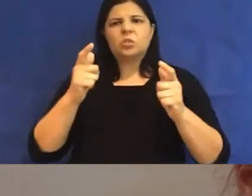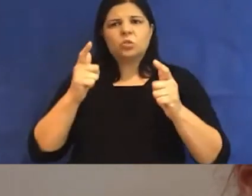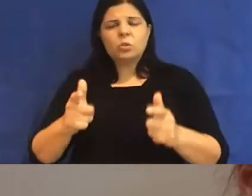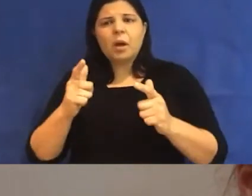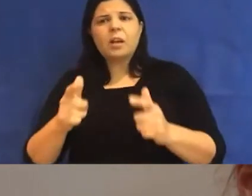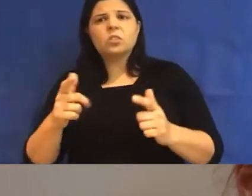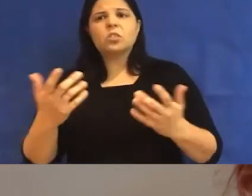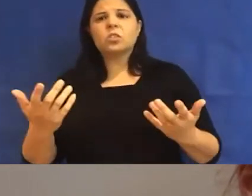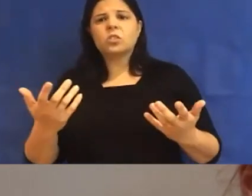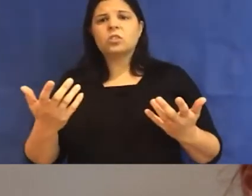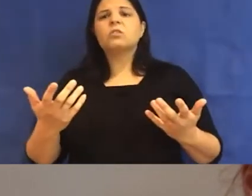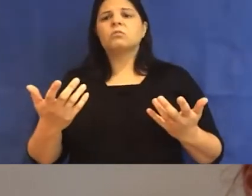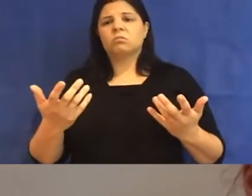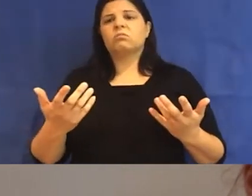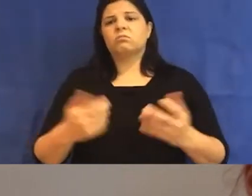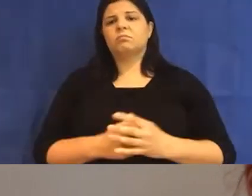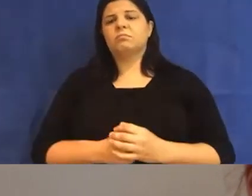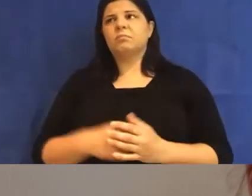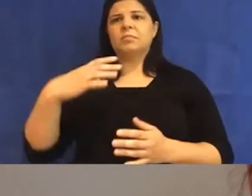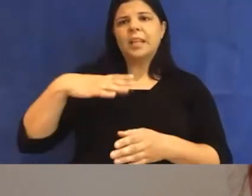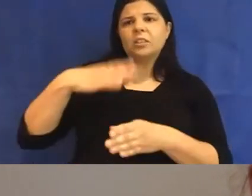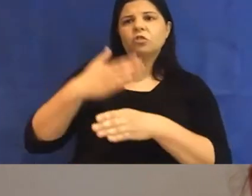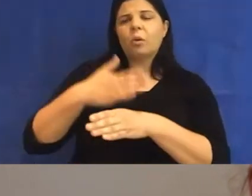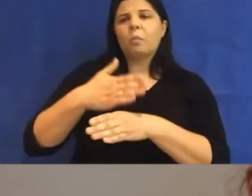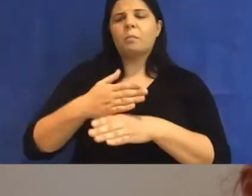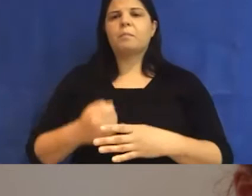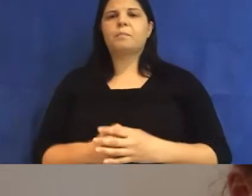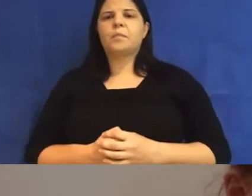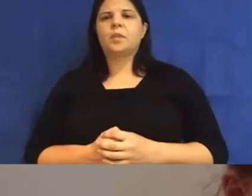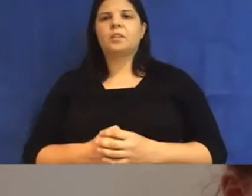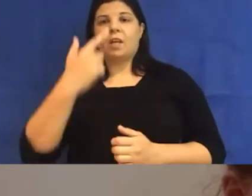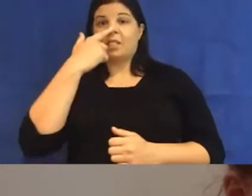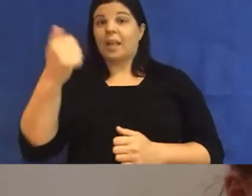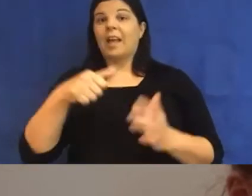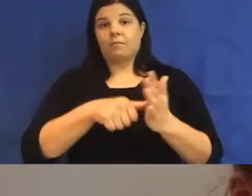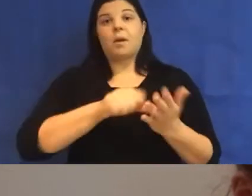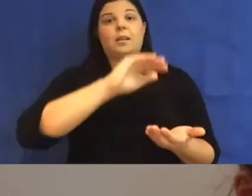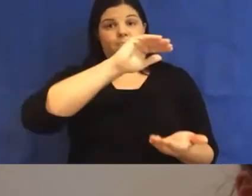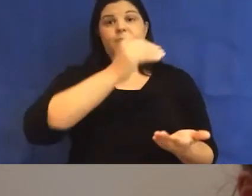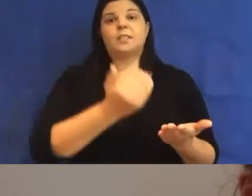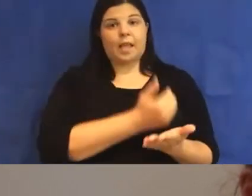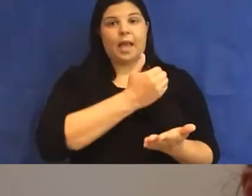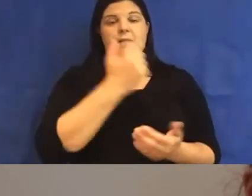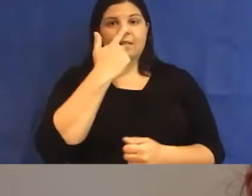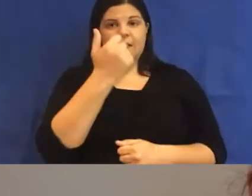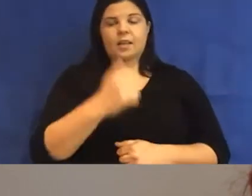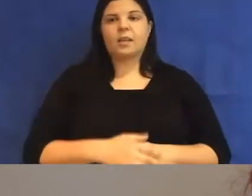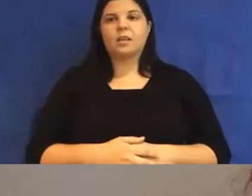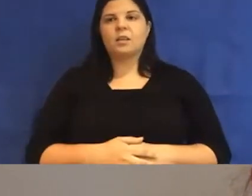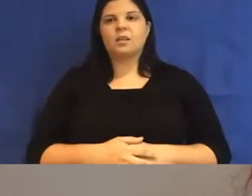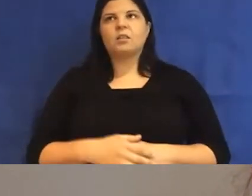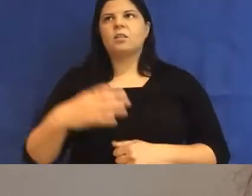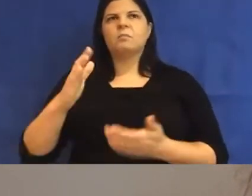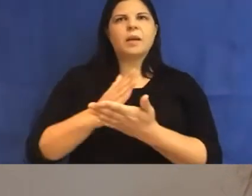to ensure the next job. I was lucky, I had savings. I would make sure to meet casual colleagues for